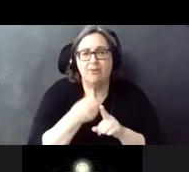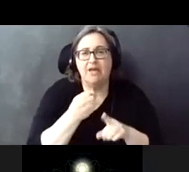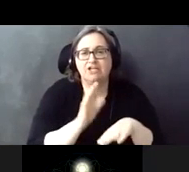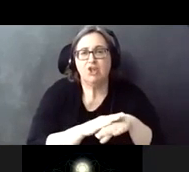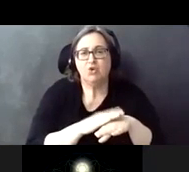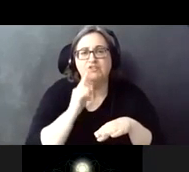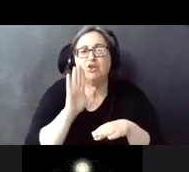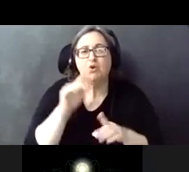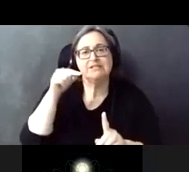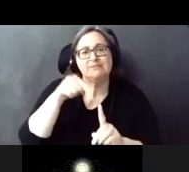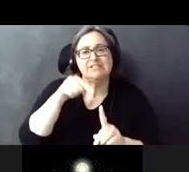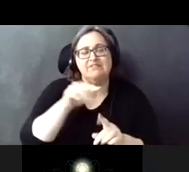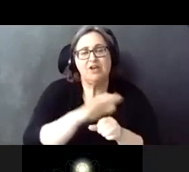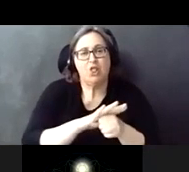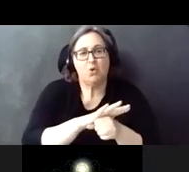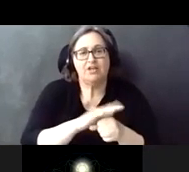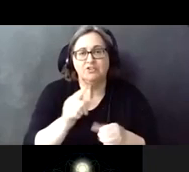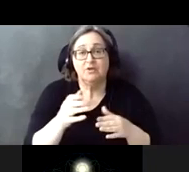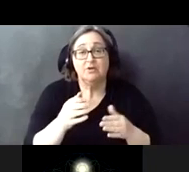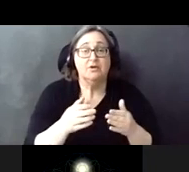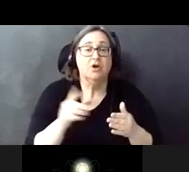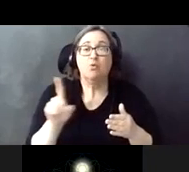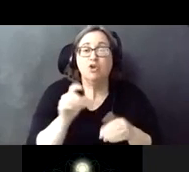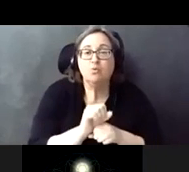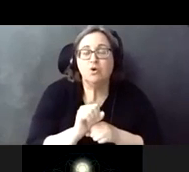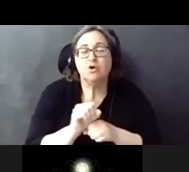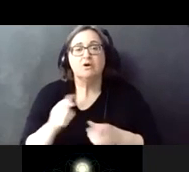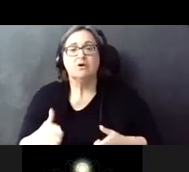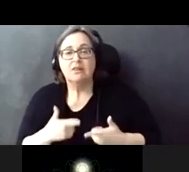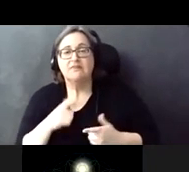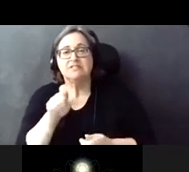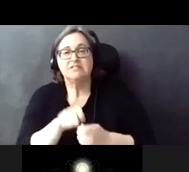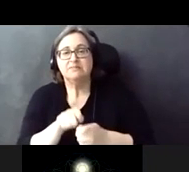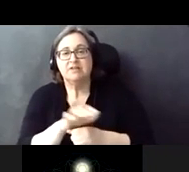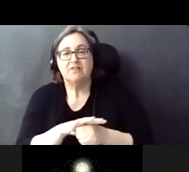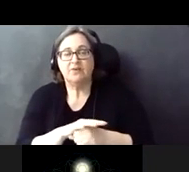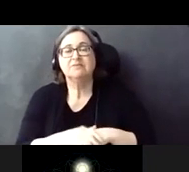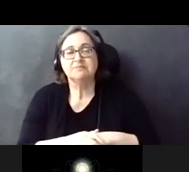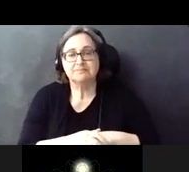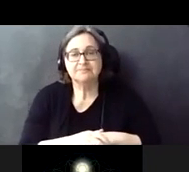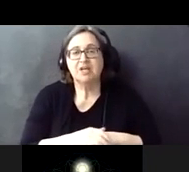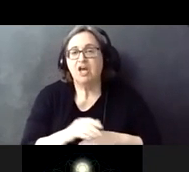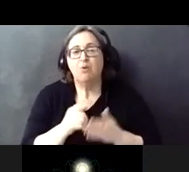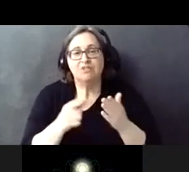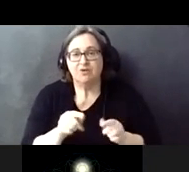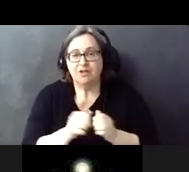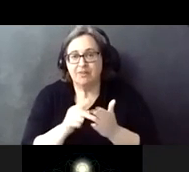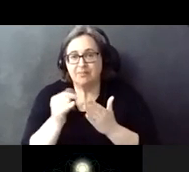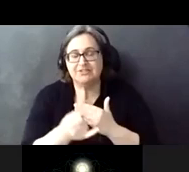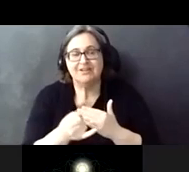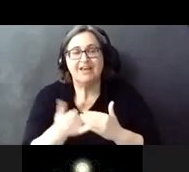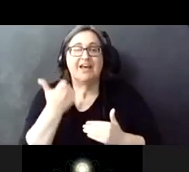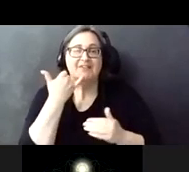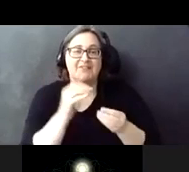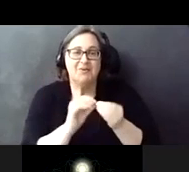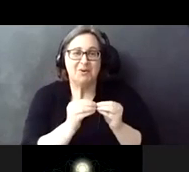for the locations that you're interested in whether you work or you live in a certain location in the project footprint and then of course uh phone numbers